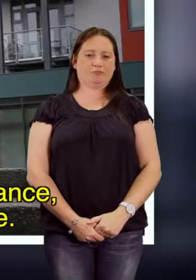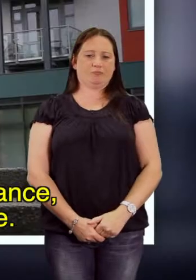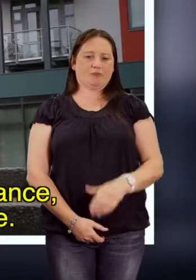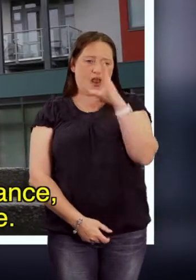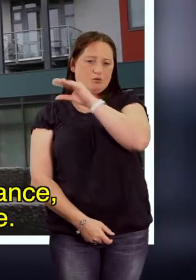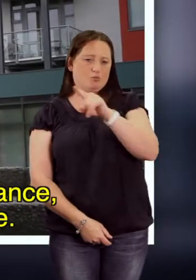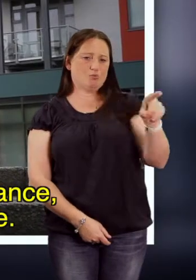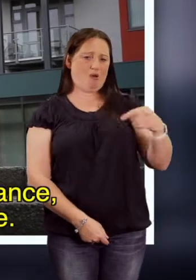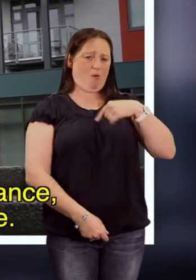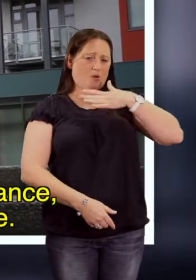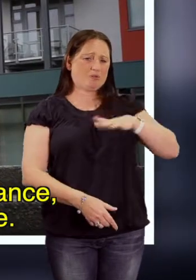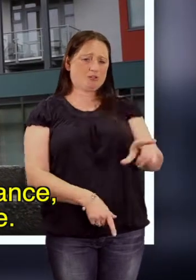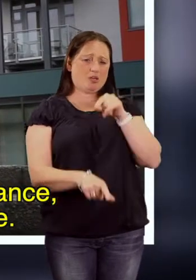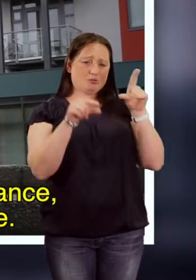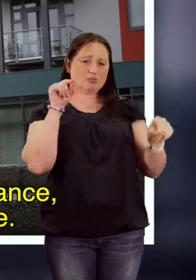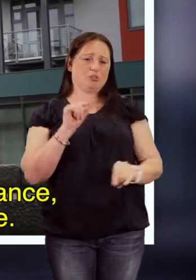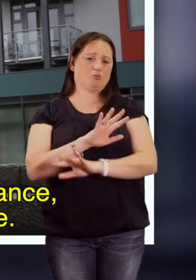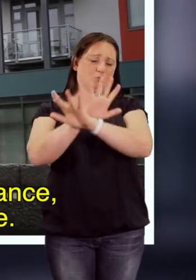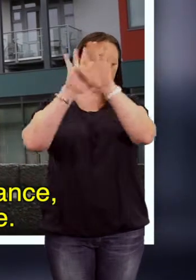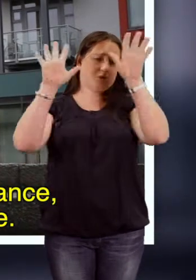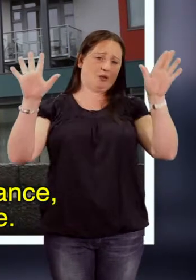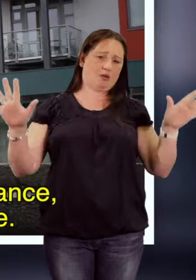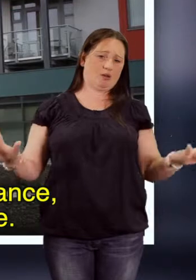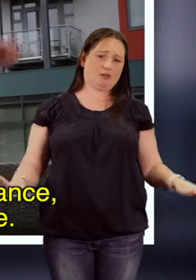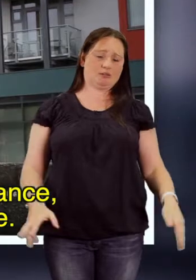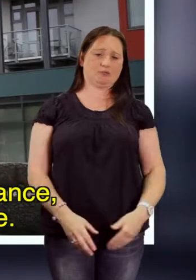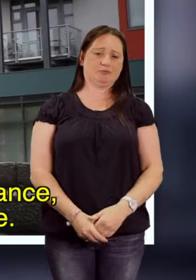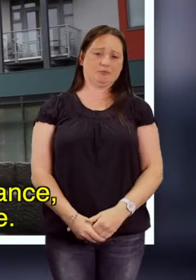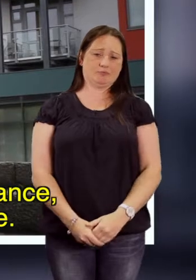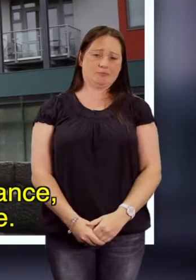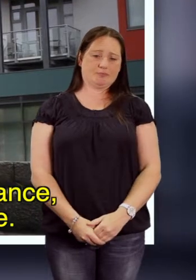I'm telling you I want the chance, want the chance to shine.